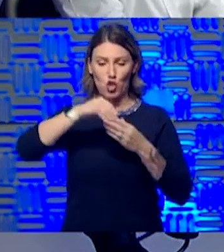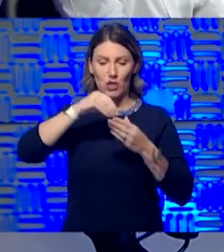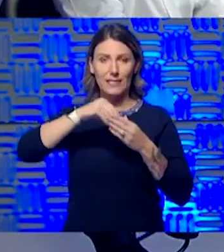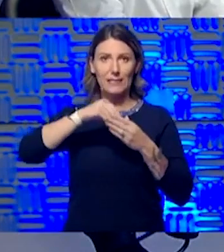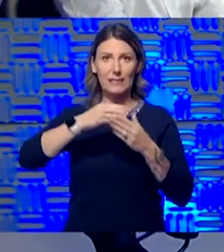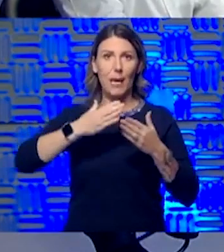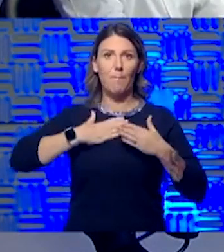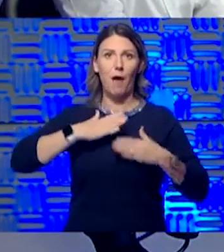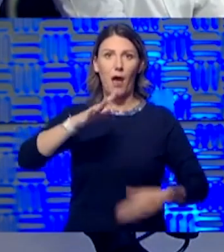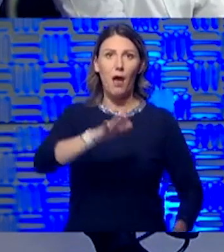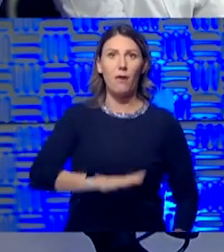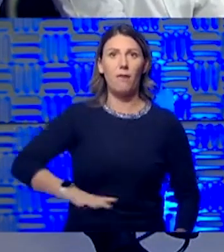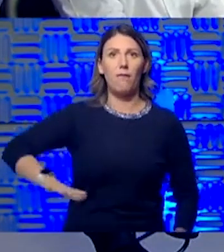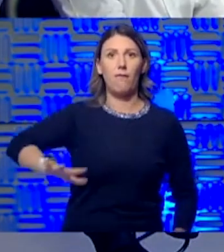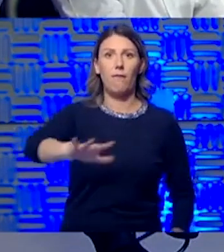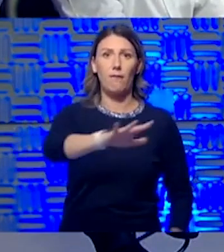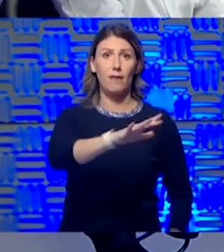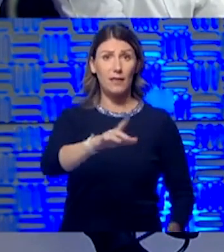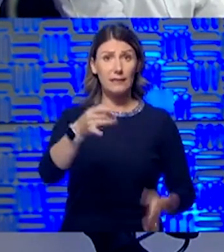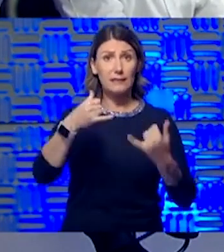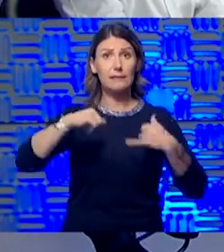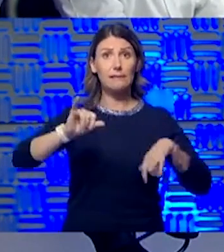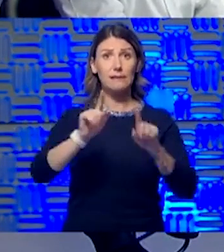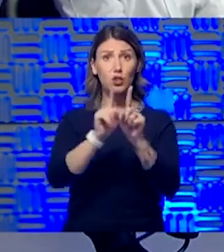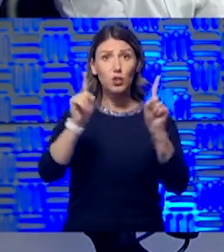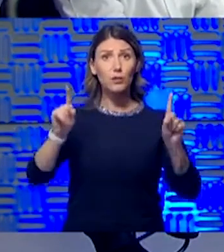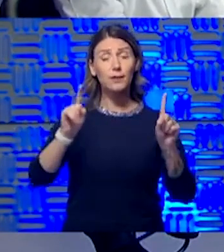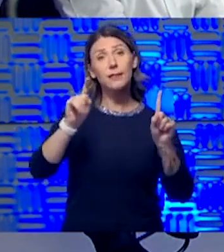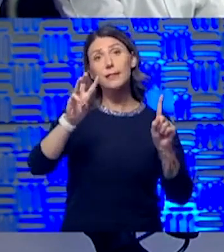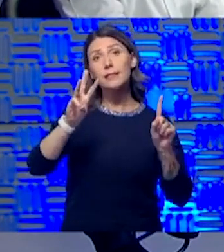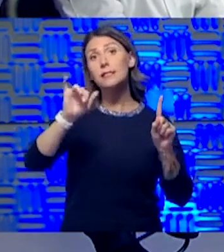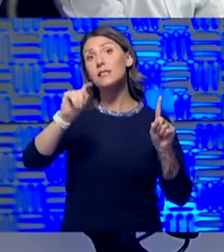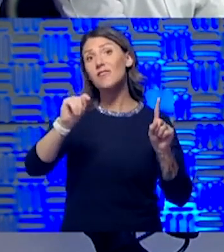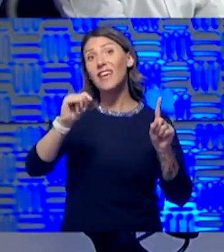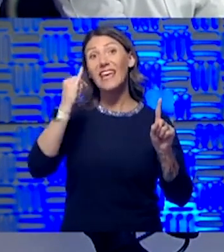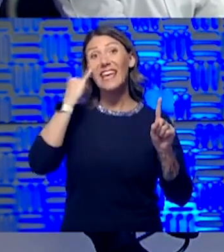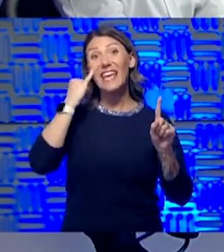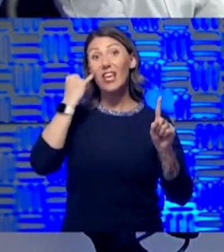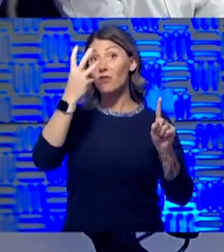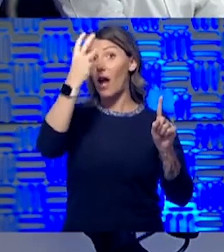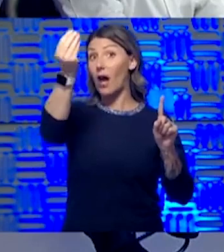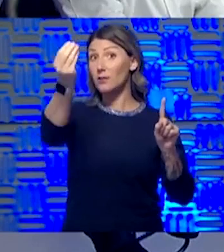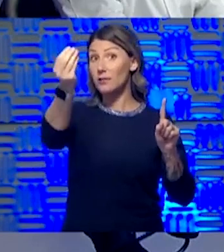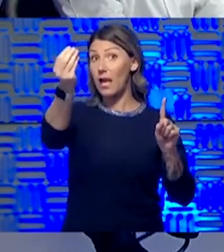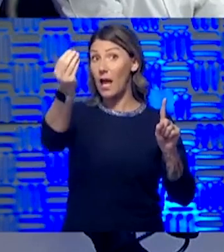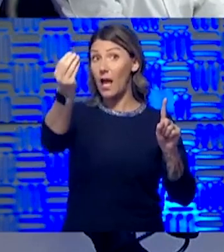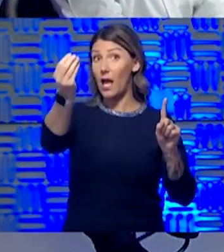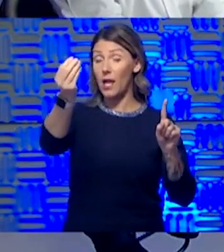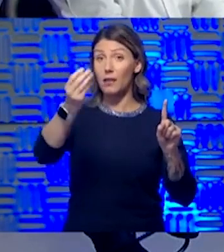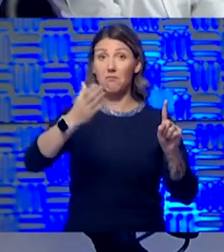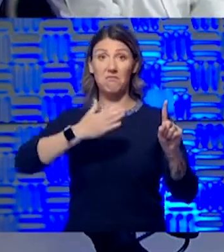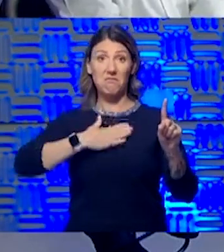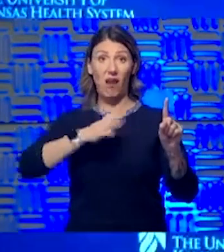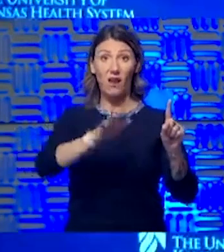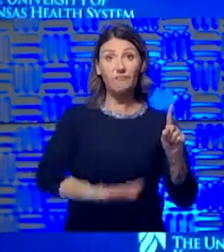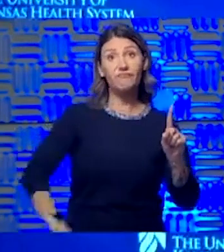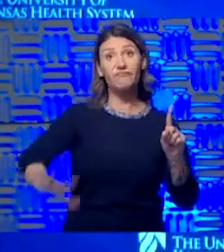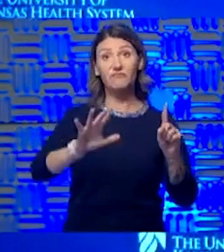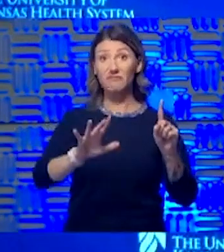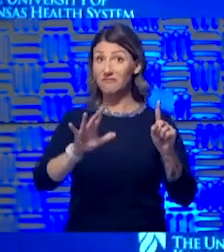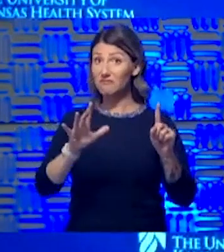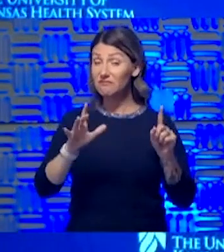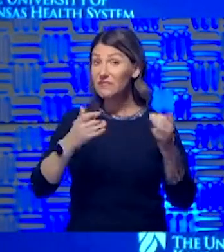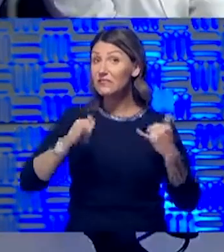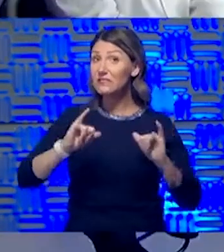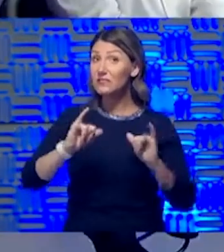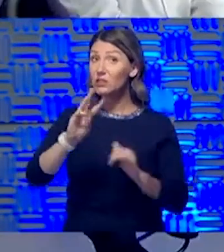I still need to be six feet from you? Yeah, great question. If my bubble, do I still need to be six Yeah, yeah, yeah. So, Dana? Yeah,